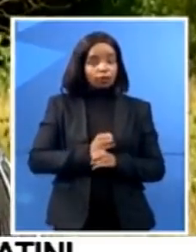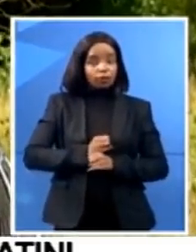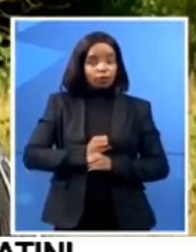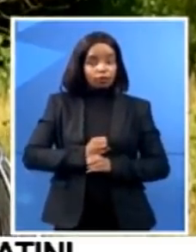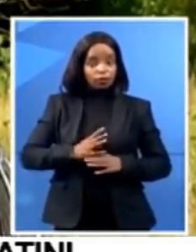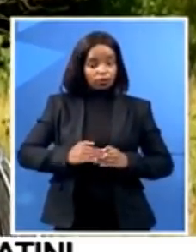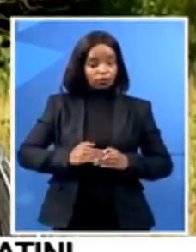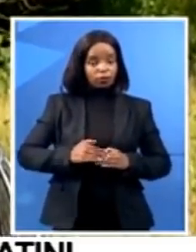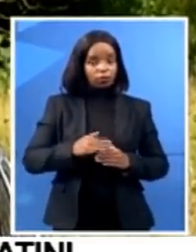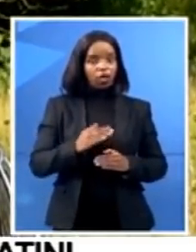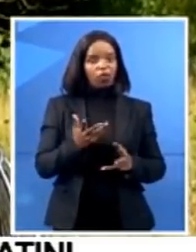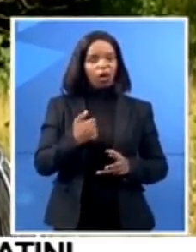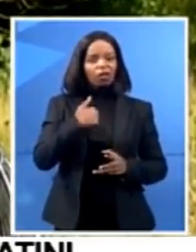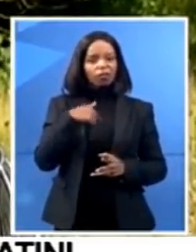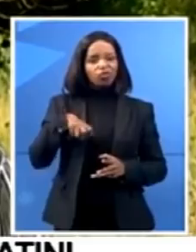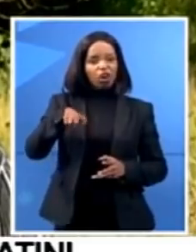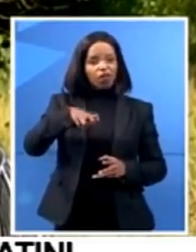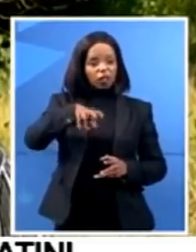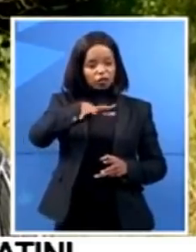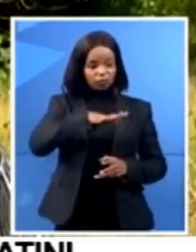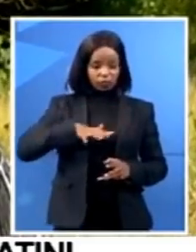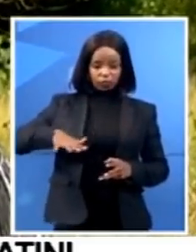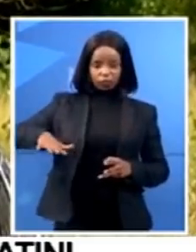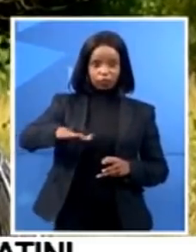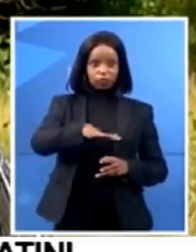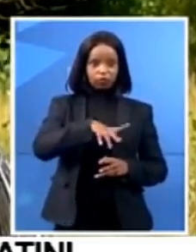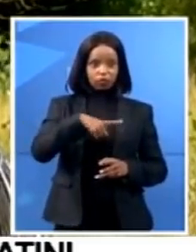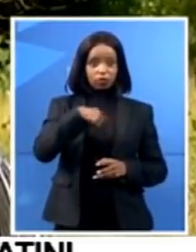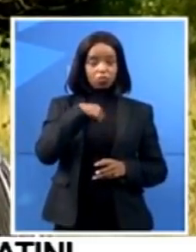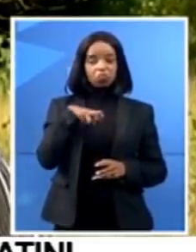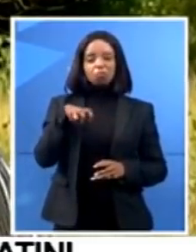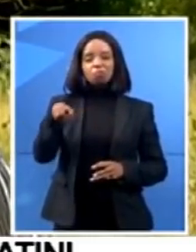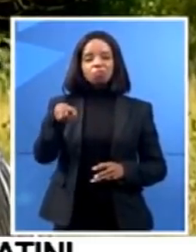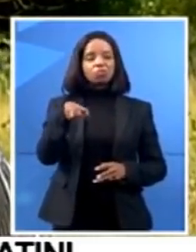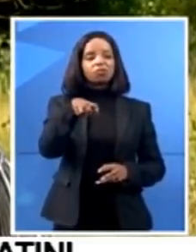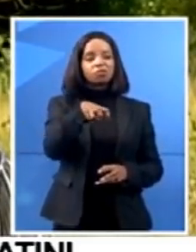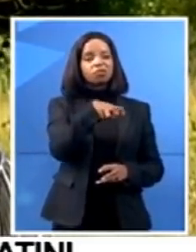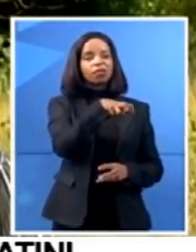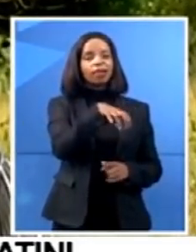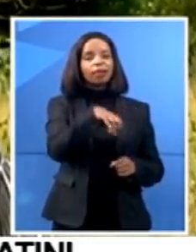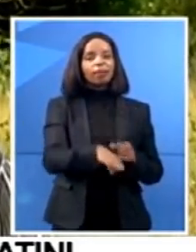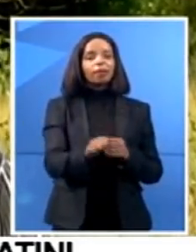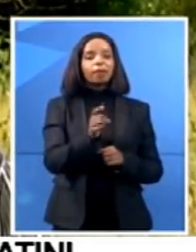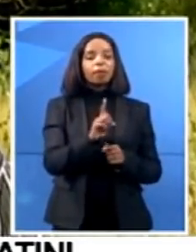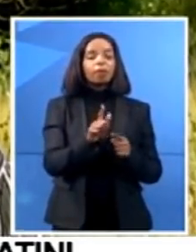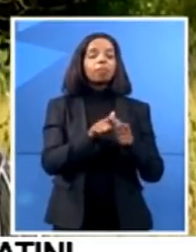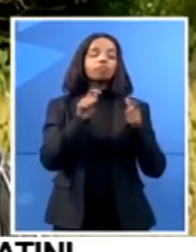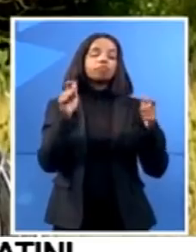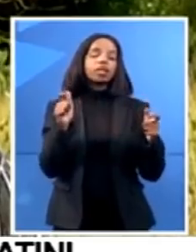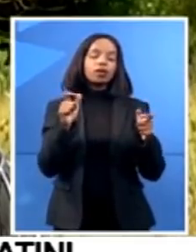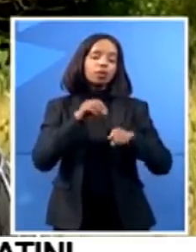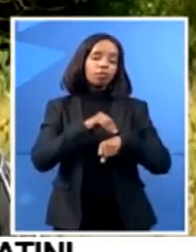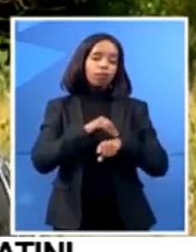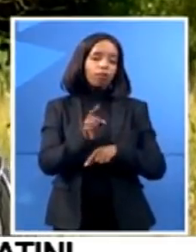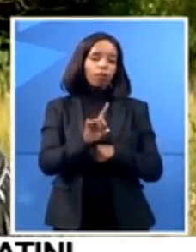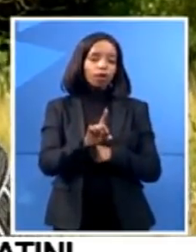is that the biggest problem is your social distance. People, they are not